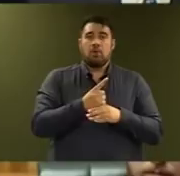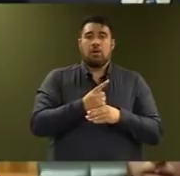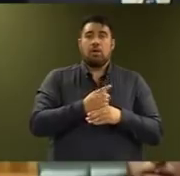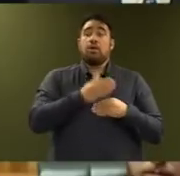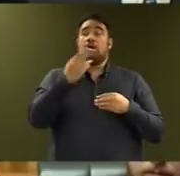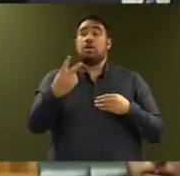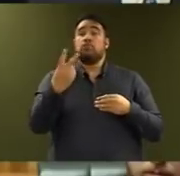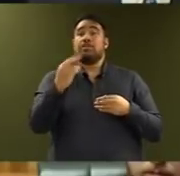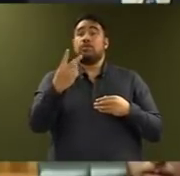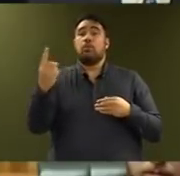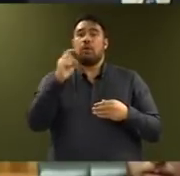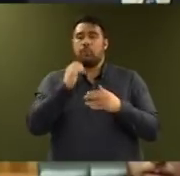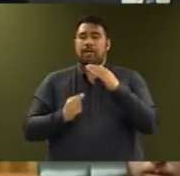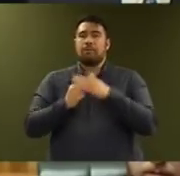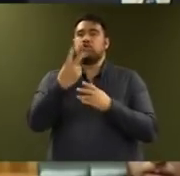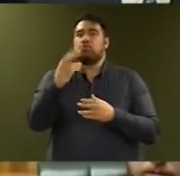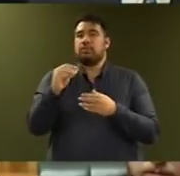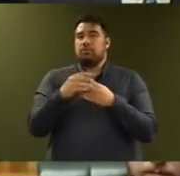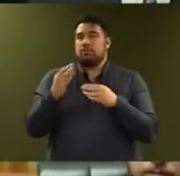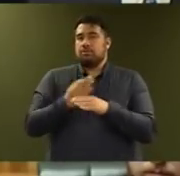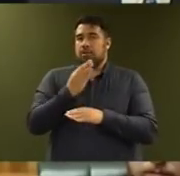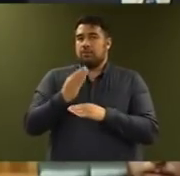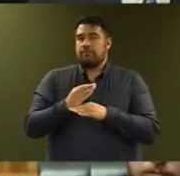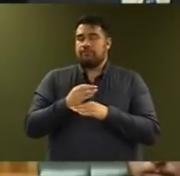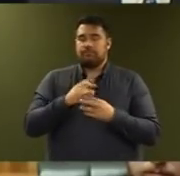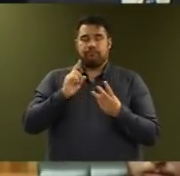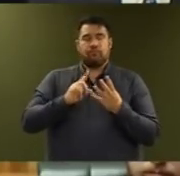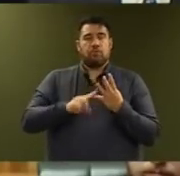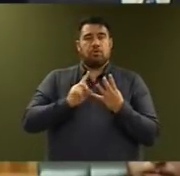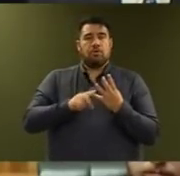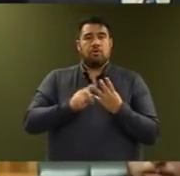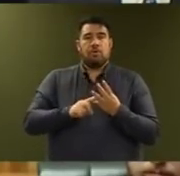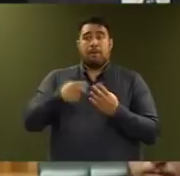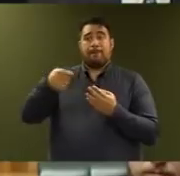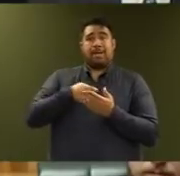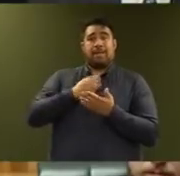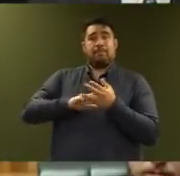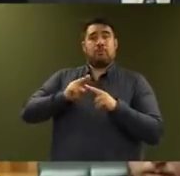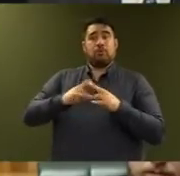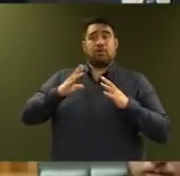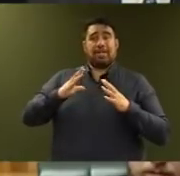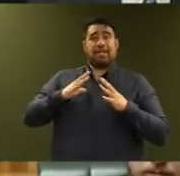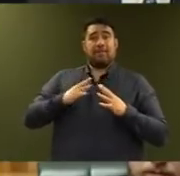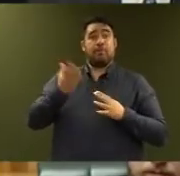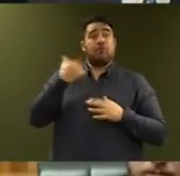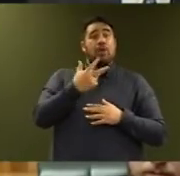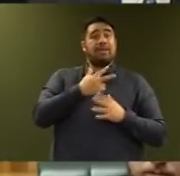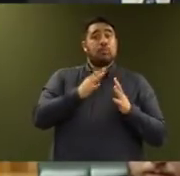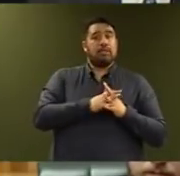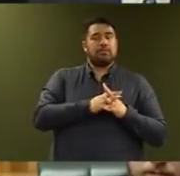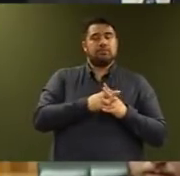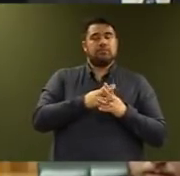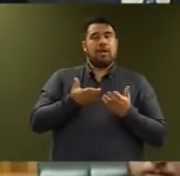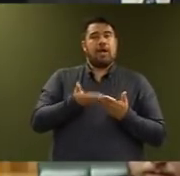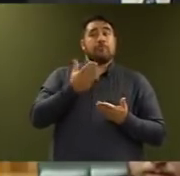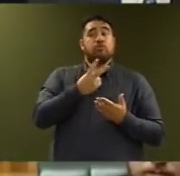2021. Paid parental leave has been extended, rising from 18 weeks to 22 and then to 26 weeks